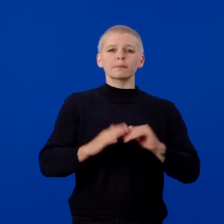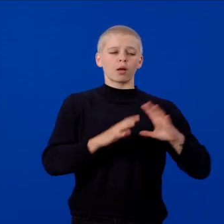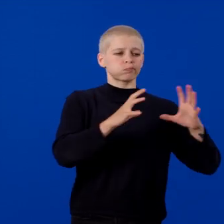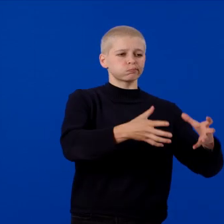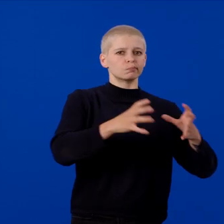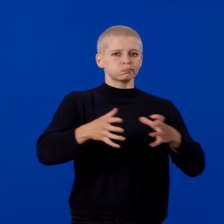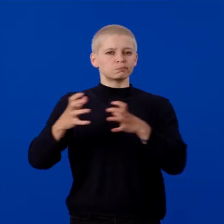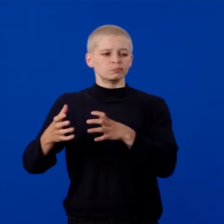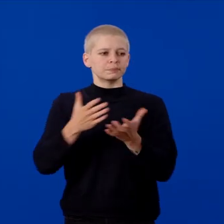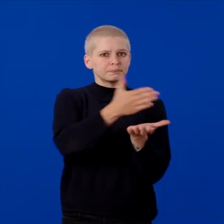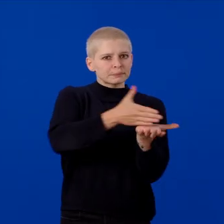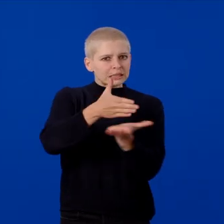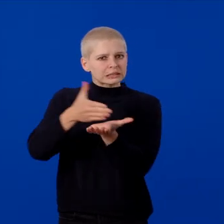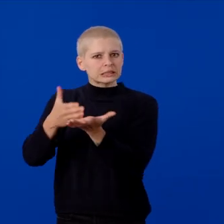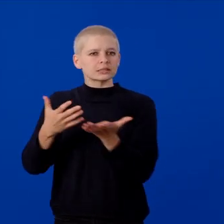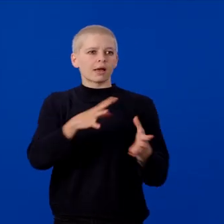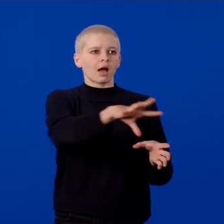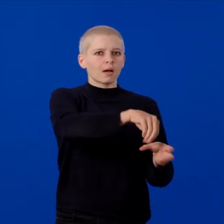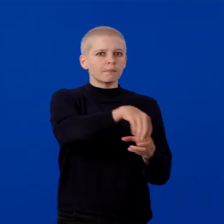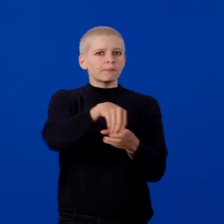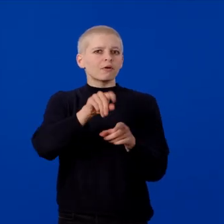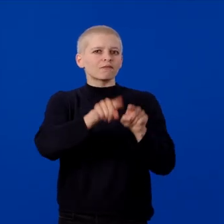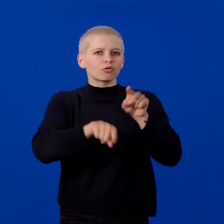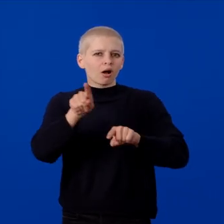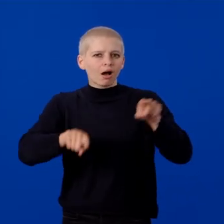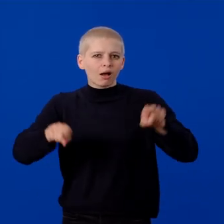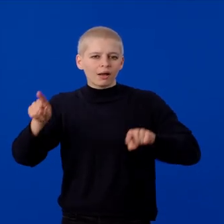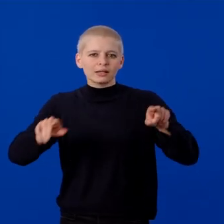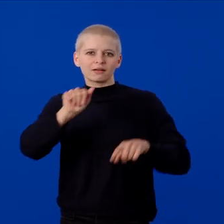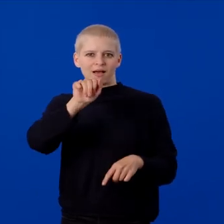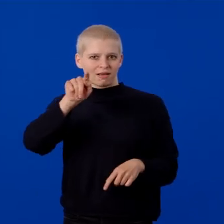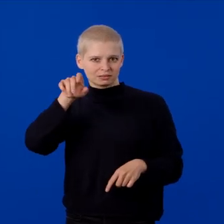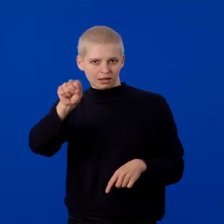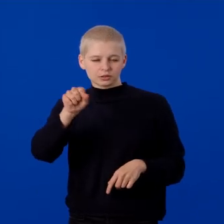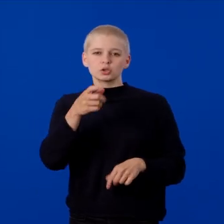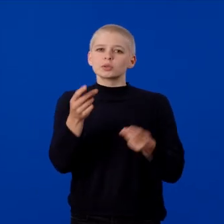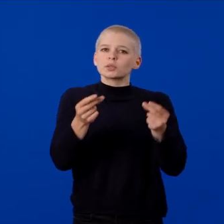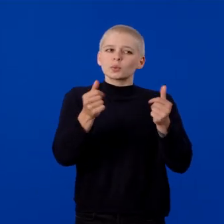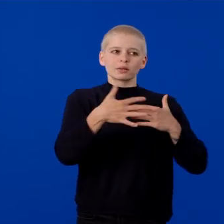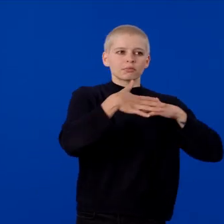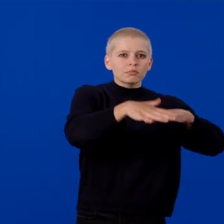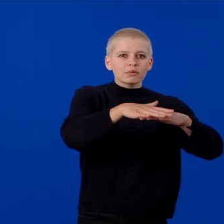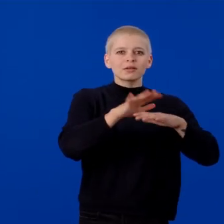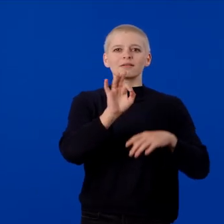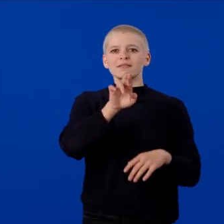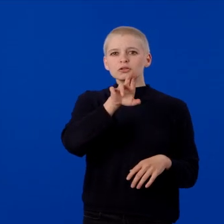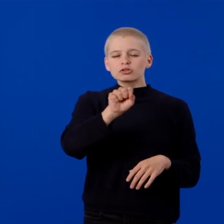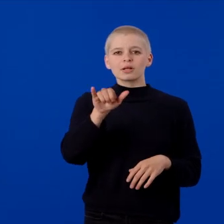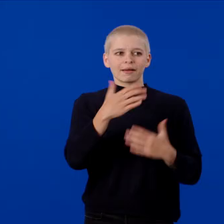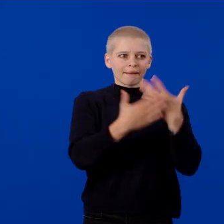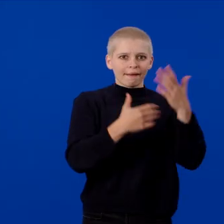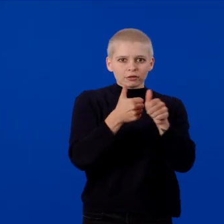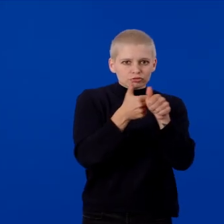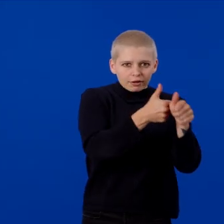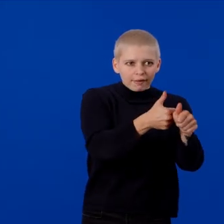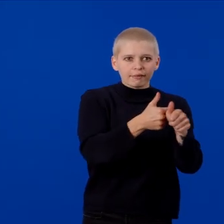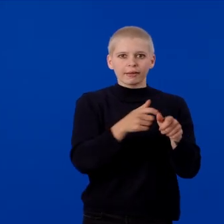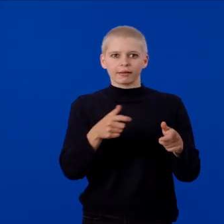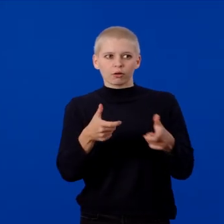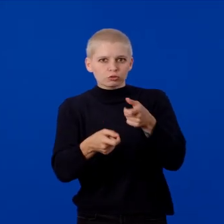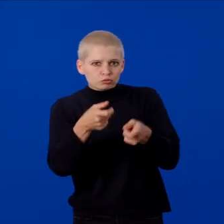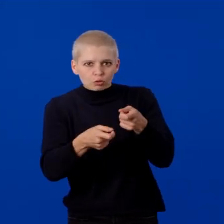that encapsulate a variety of SDKs, allowing you to quickly integrate features like hand tracking, controller tracking,